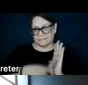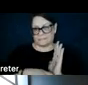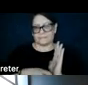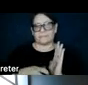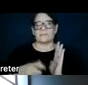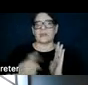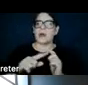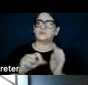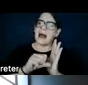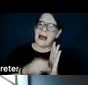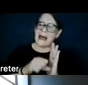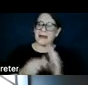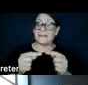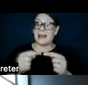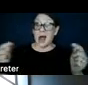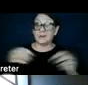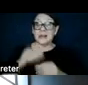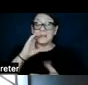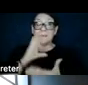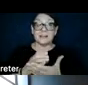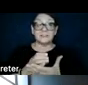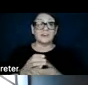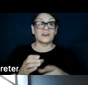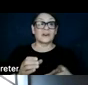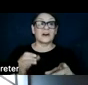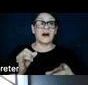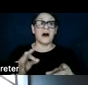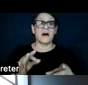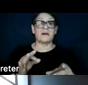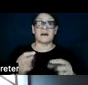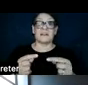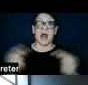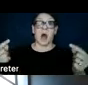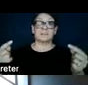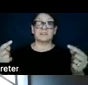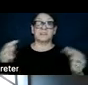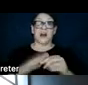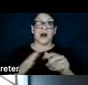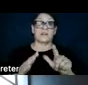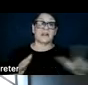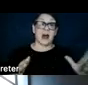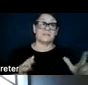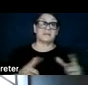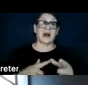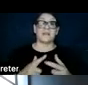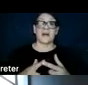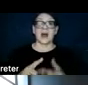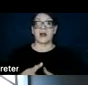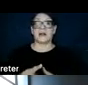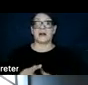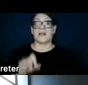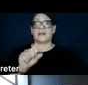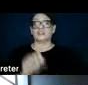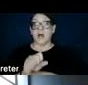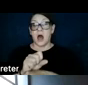highlight the contrast in the depiction of the opposition on the left and then the jobs